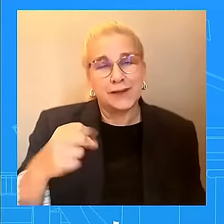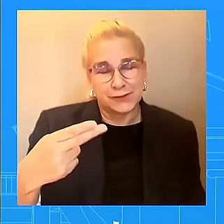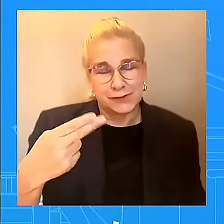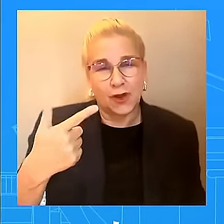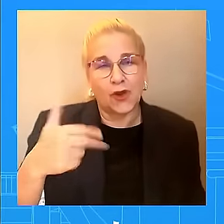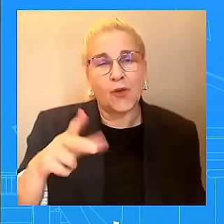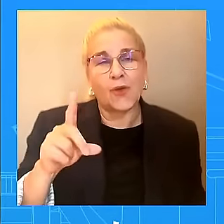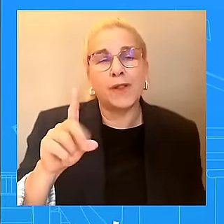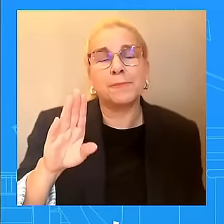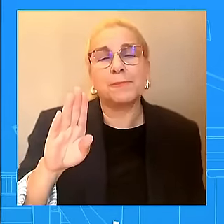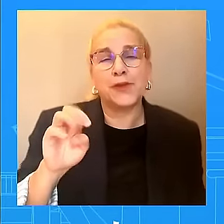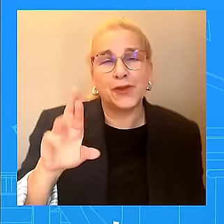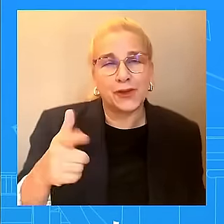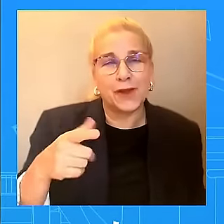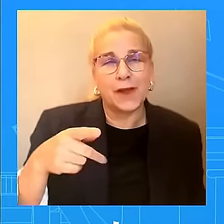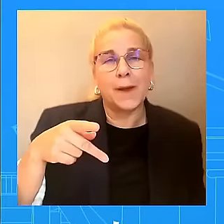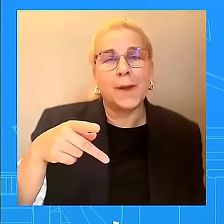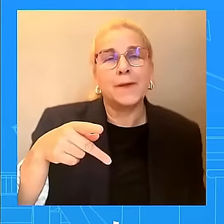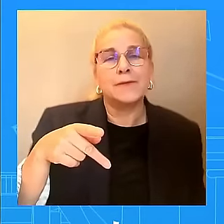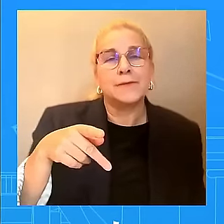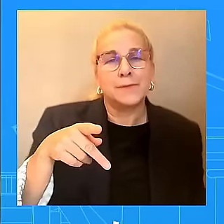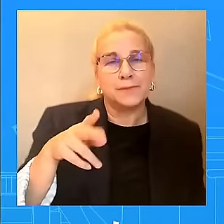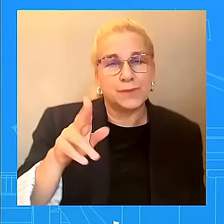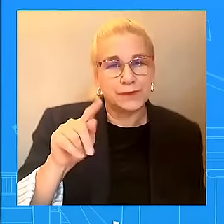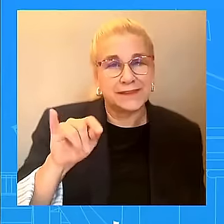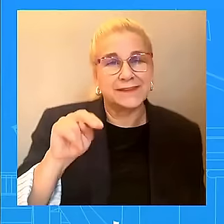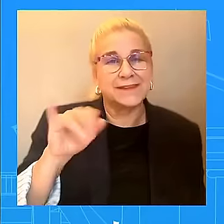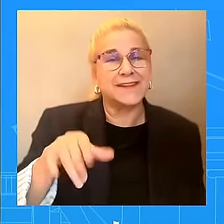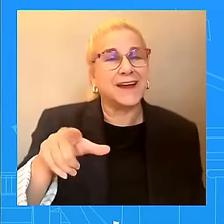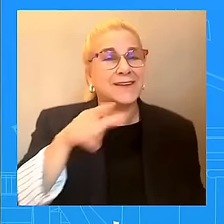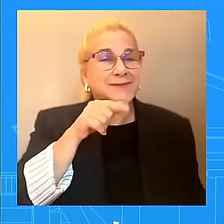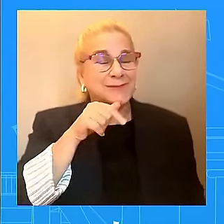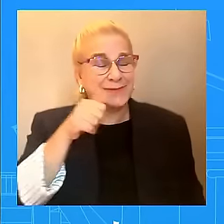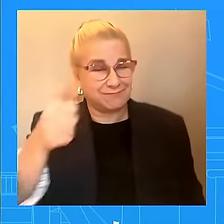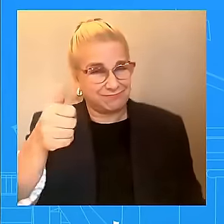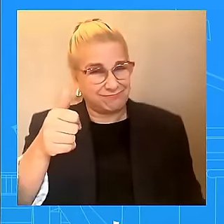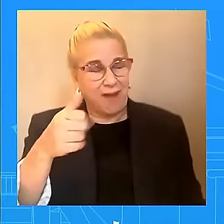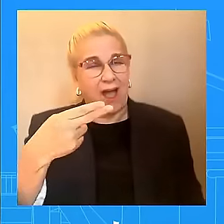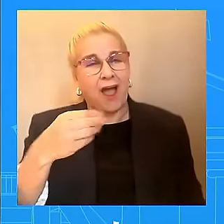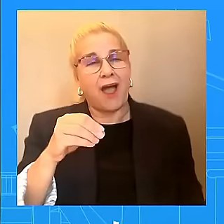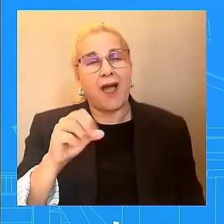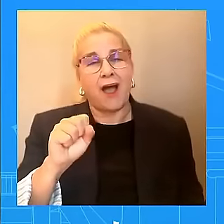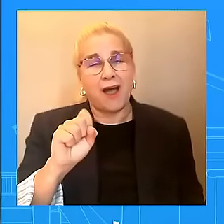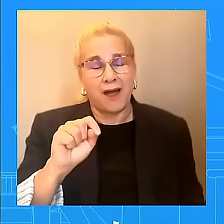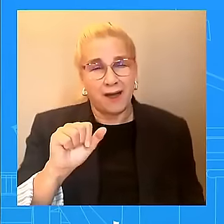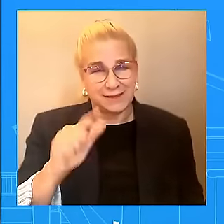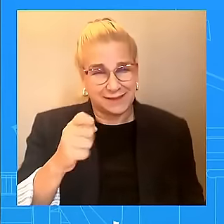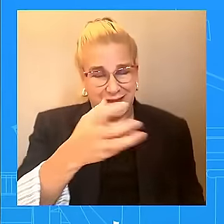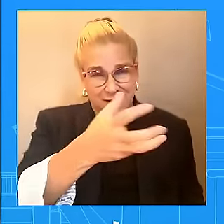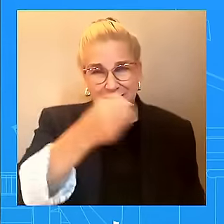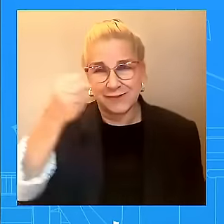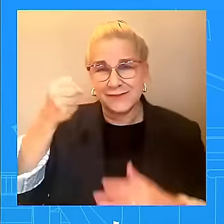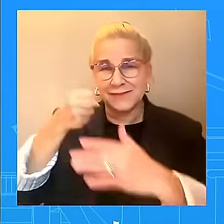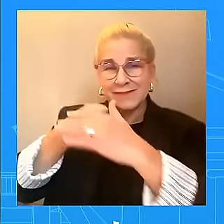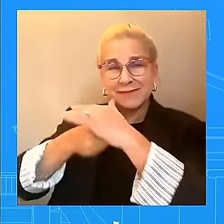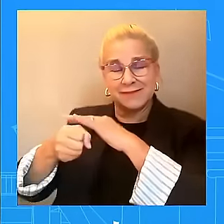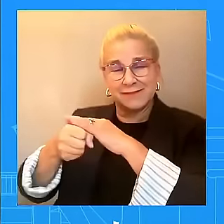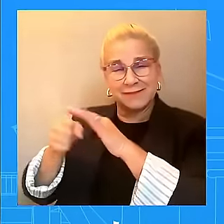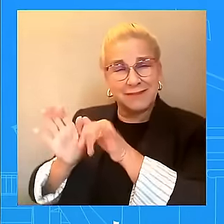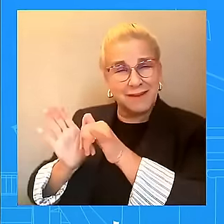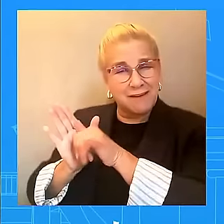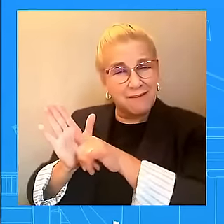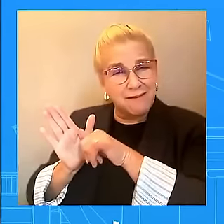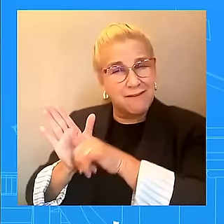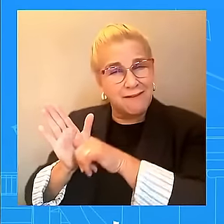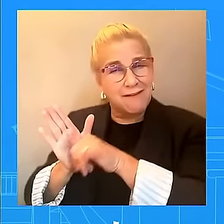and held hostage for almost 11 months until he was murdered by Hamas. The